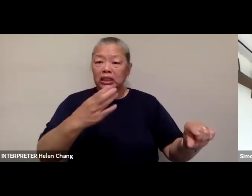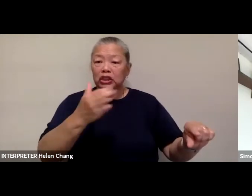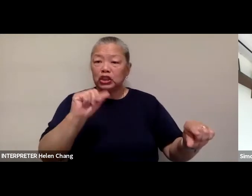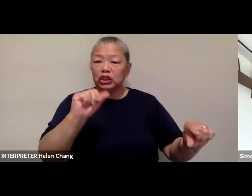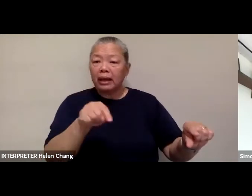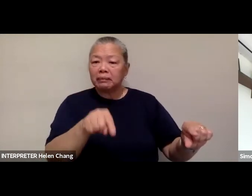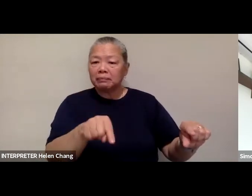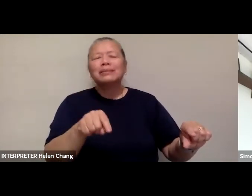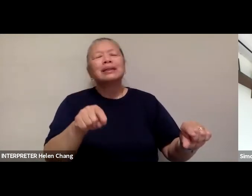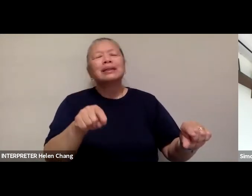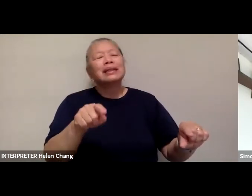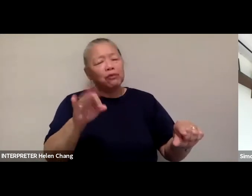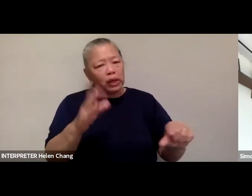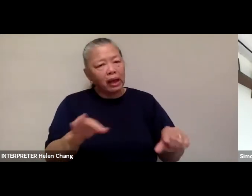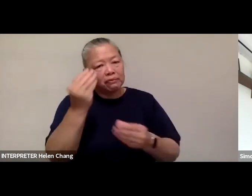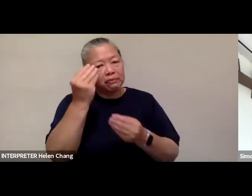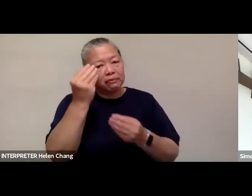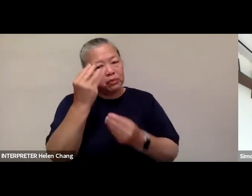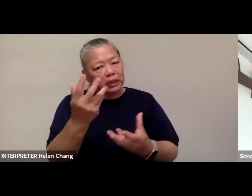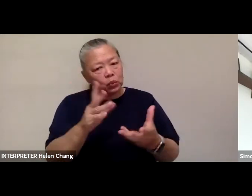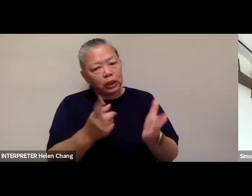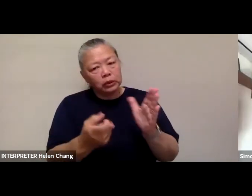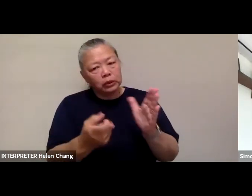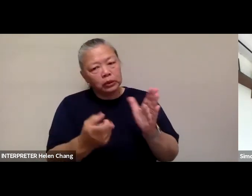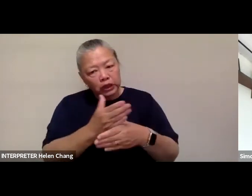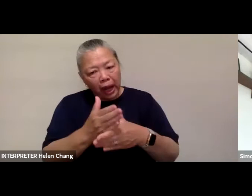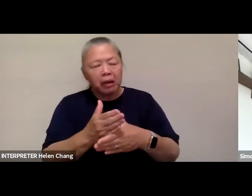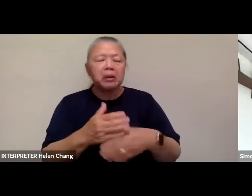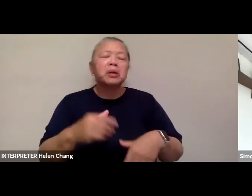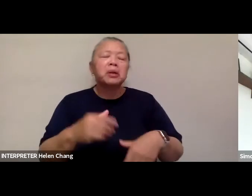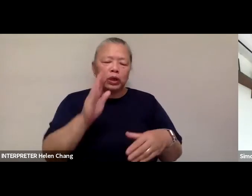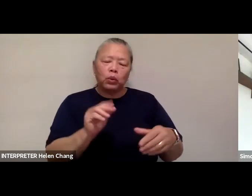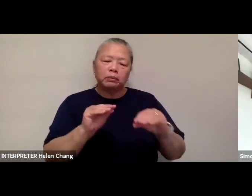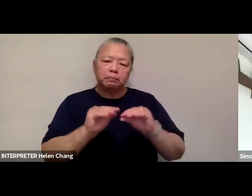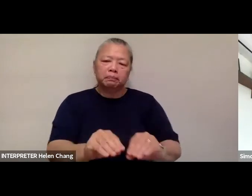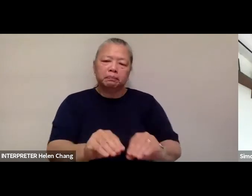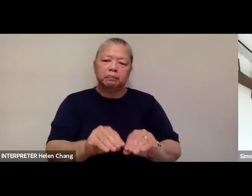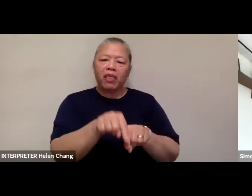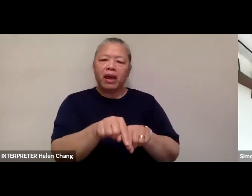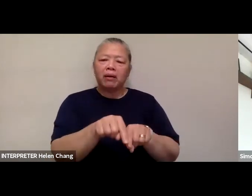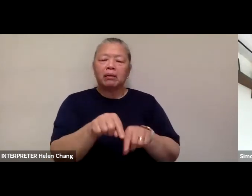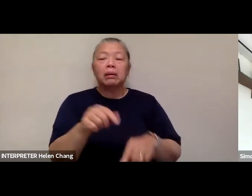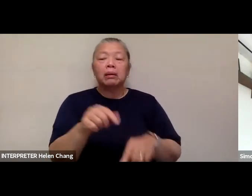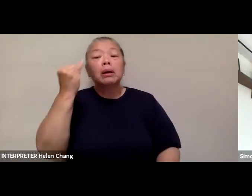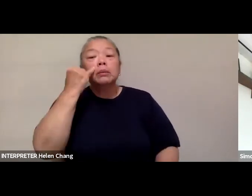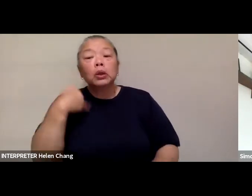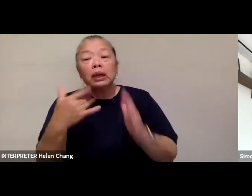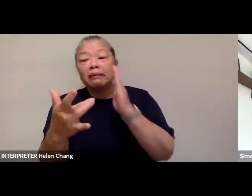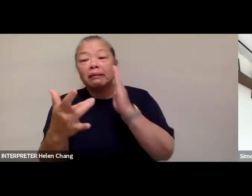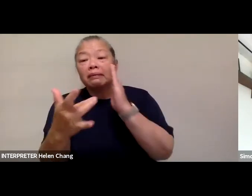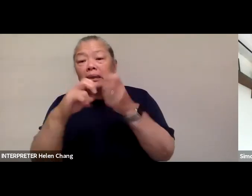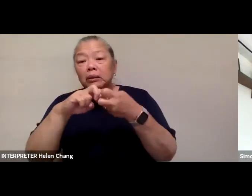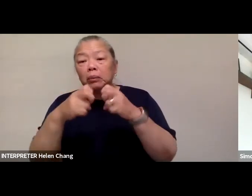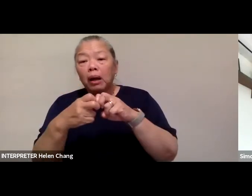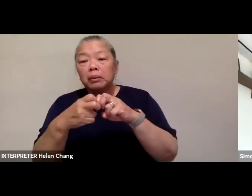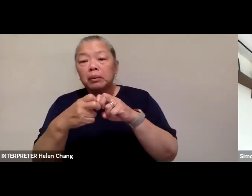information, links, social media, etc. throughout the program. Simone if you have a technical difficulty, you can